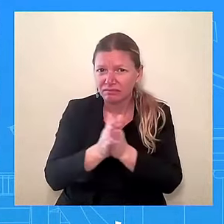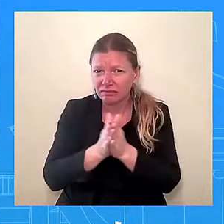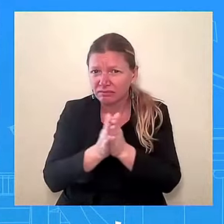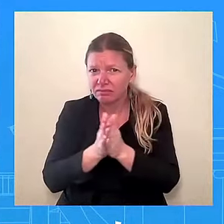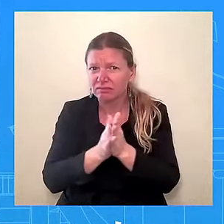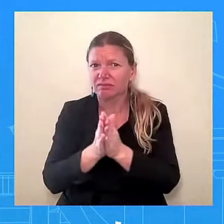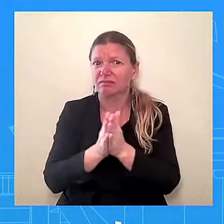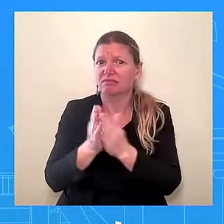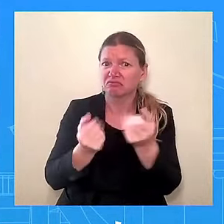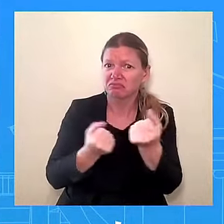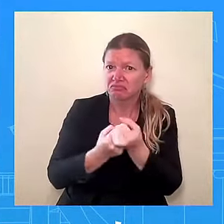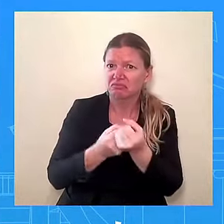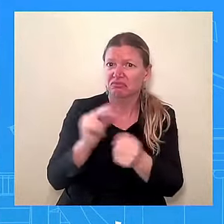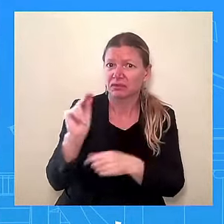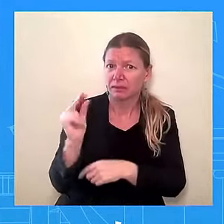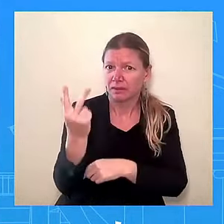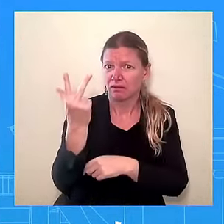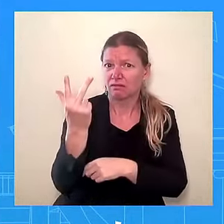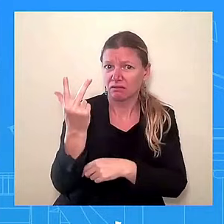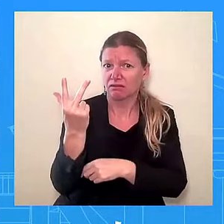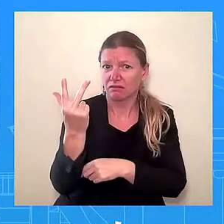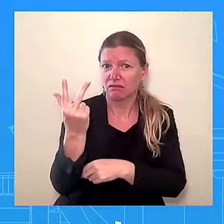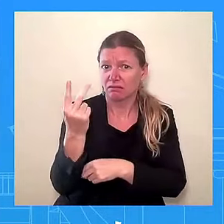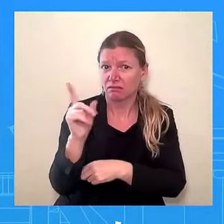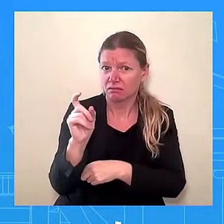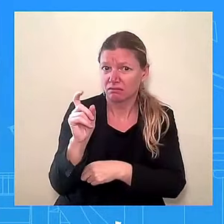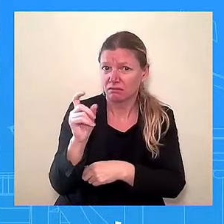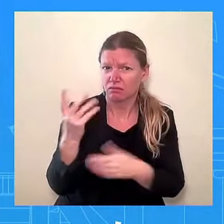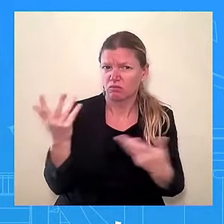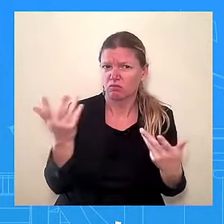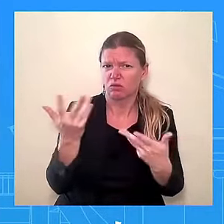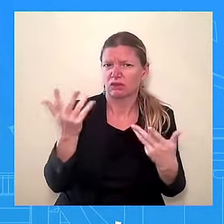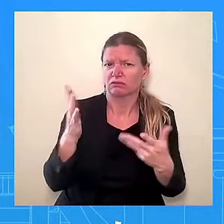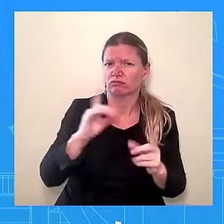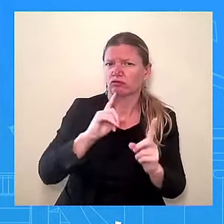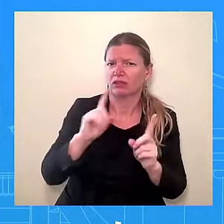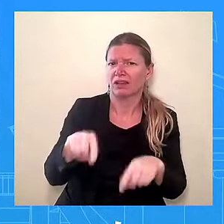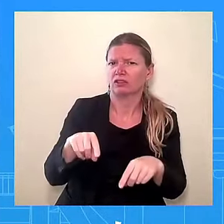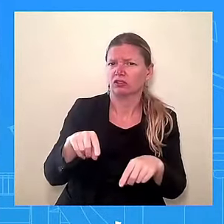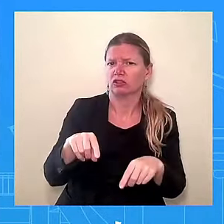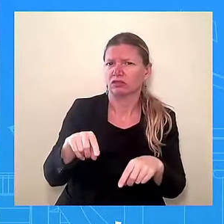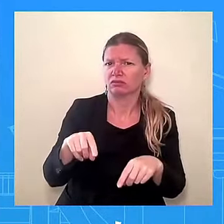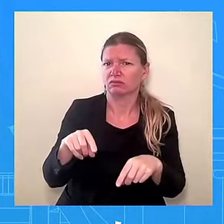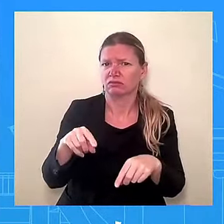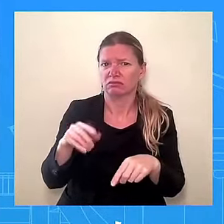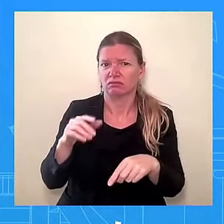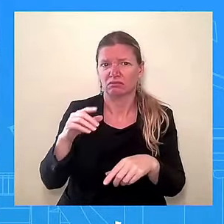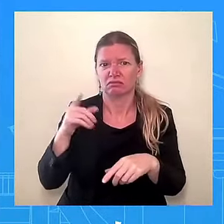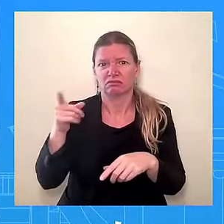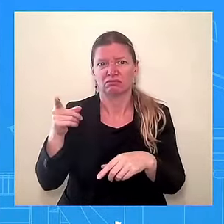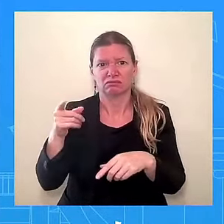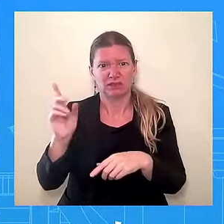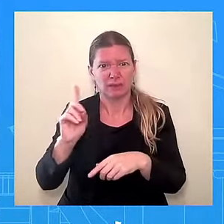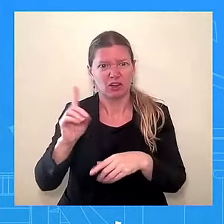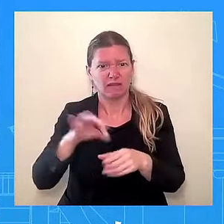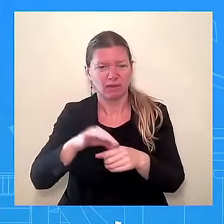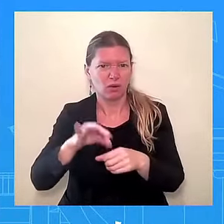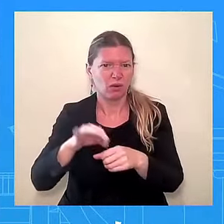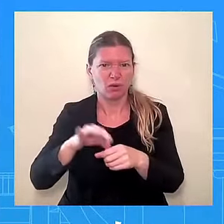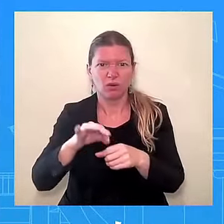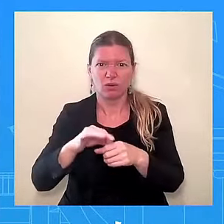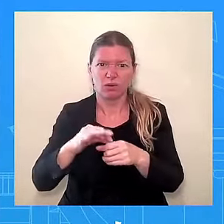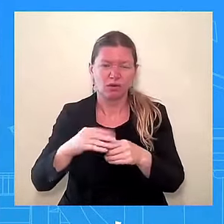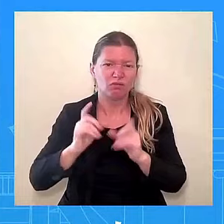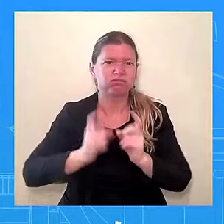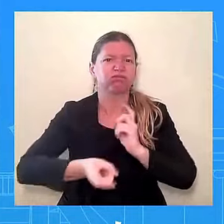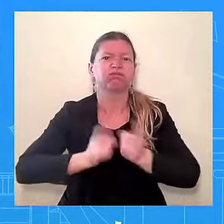,000 people, raised more than $200 million a week, has improved on polling in battleground states from where Biden was. Does